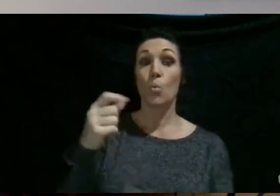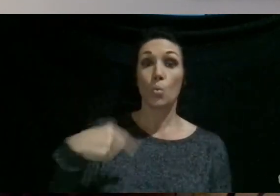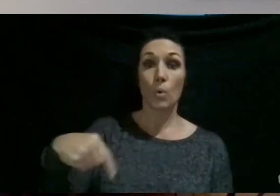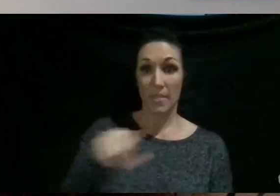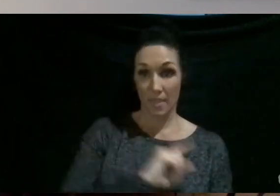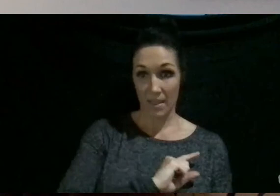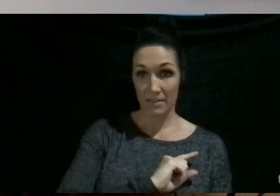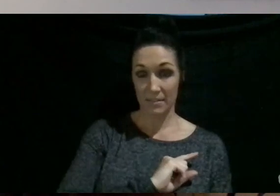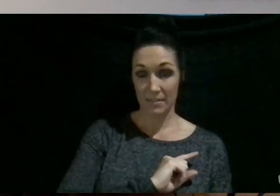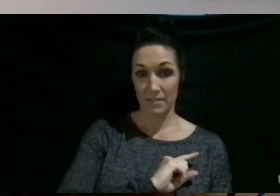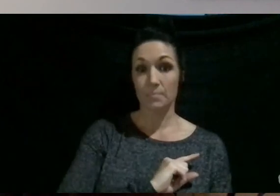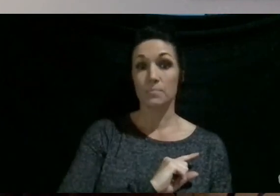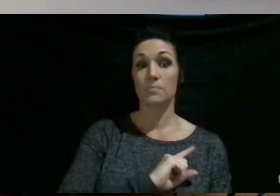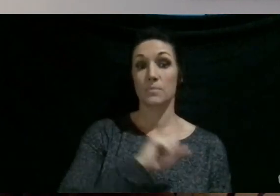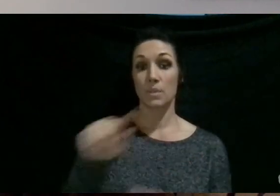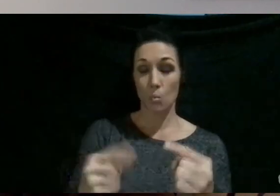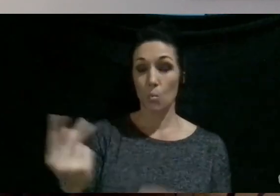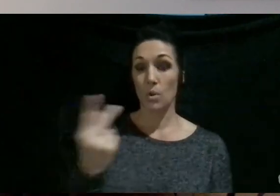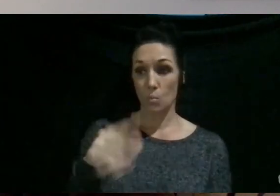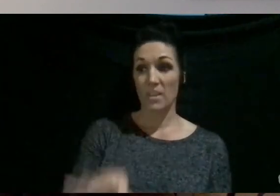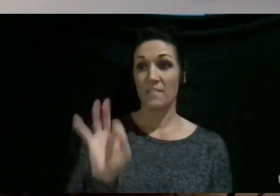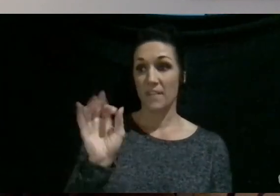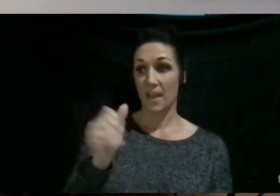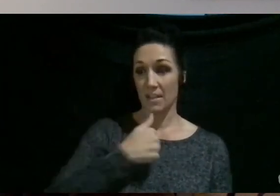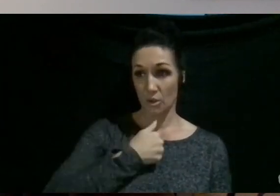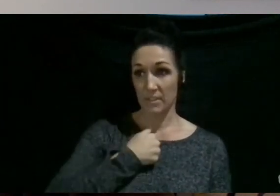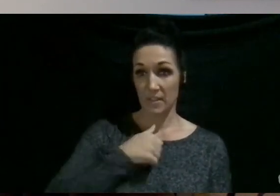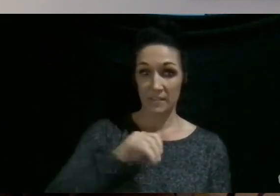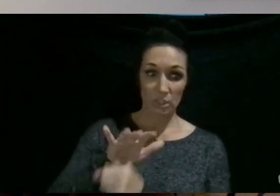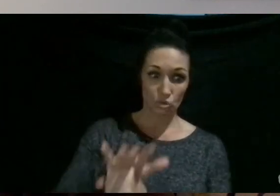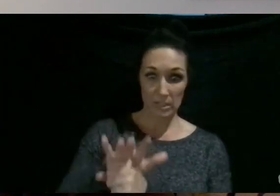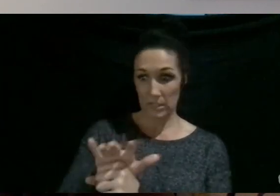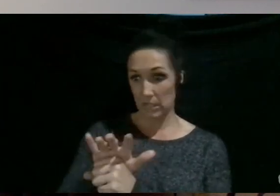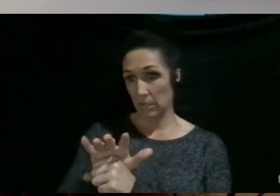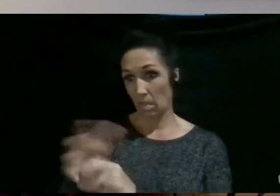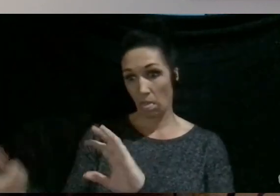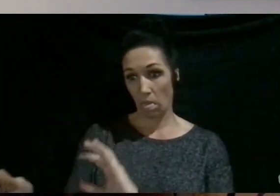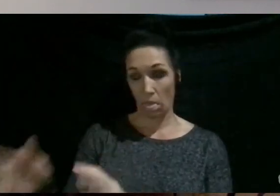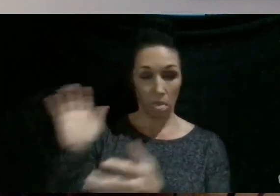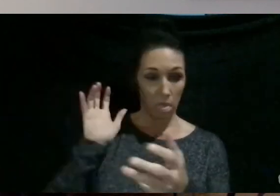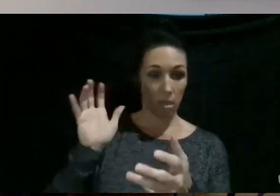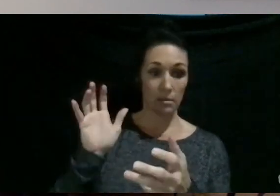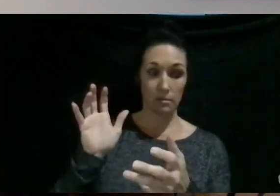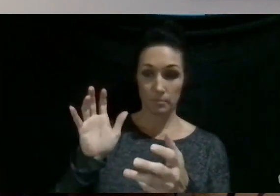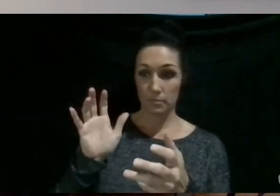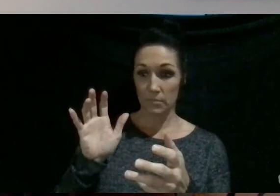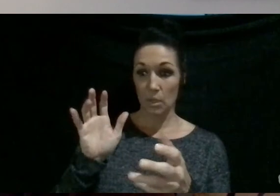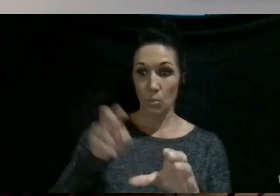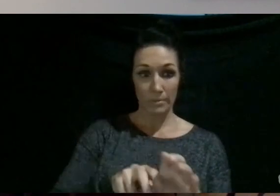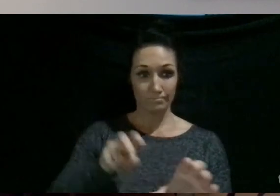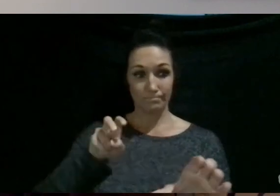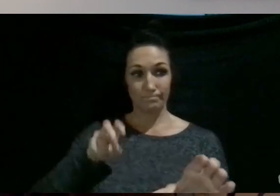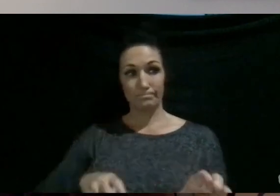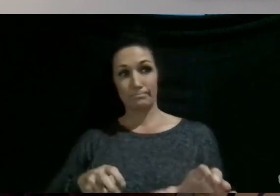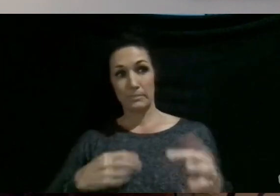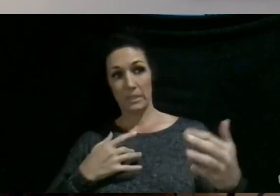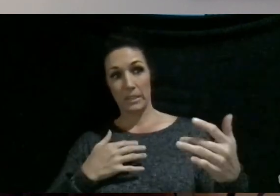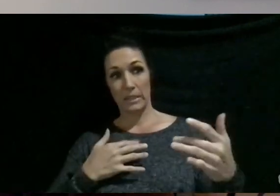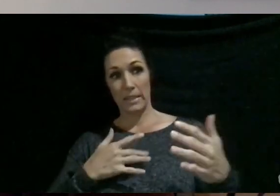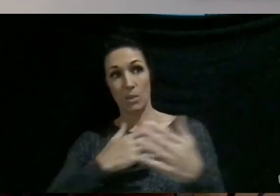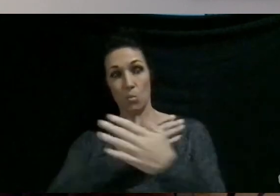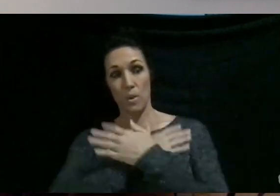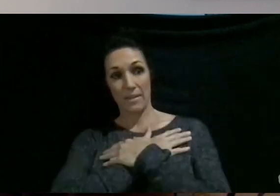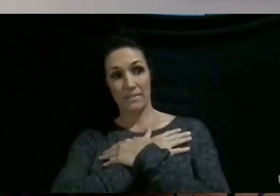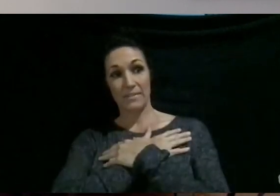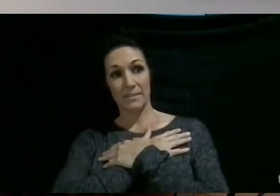When we find ourselves stressing and chaotic, may we take a step back and just rest in you,